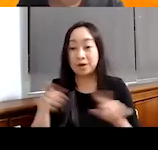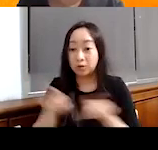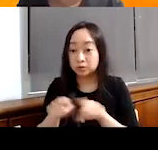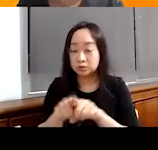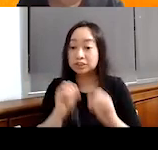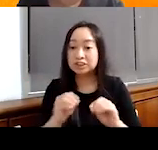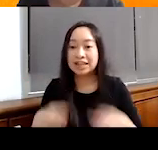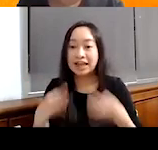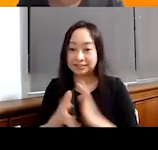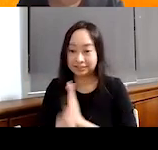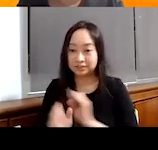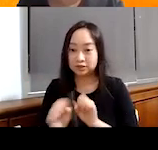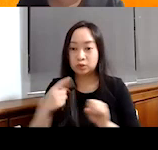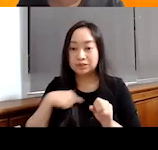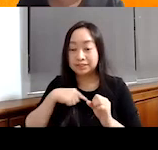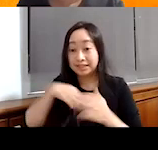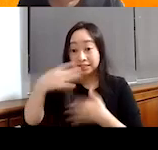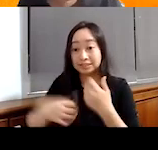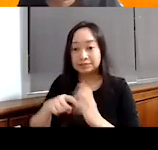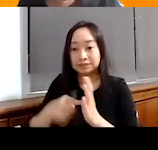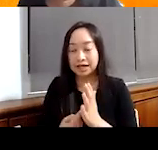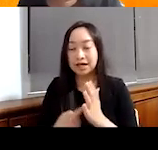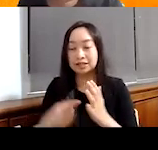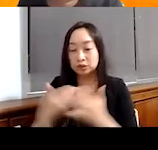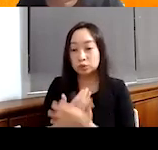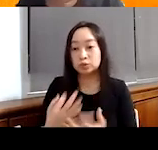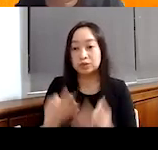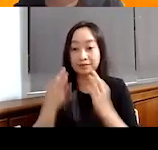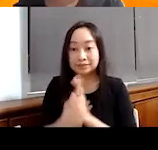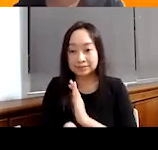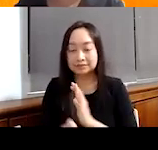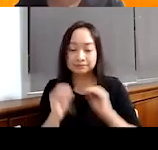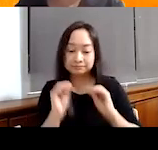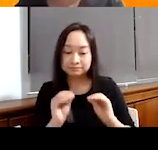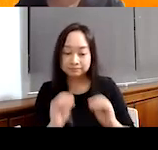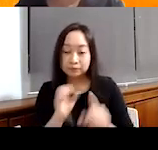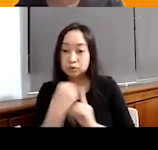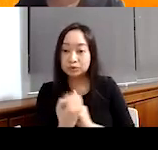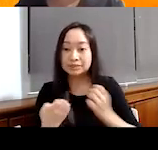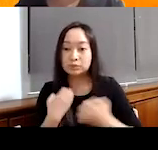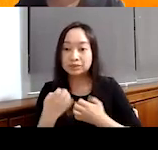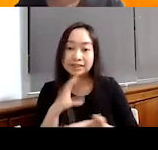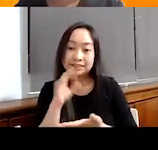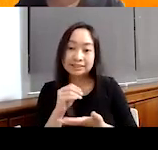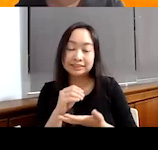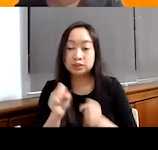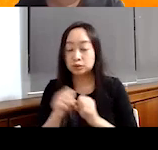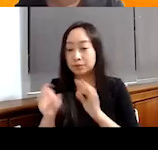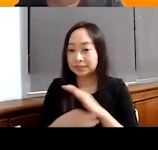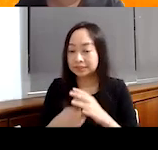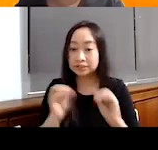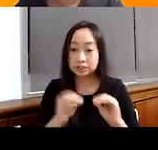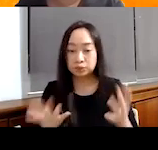life skills. So we're starting a new intervention next year for kids clubs that are going to teach children social, emotional learning. So basic things like,